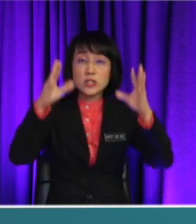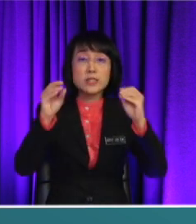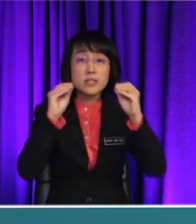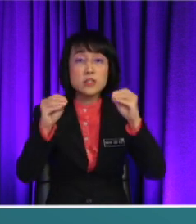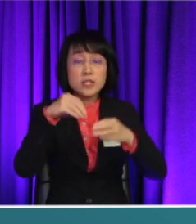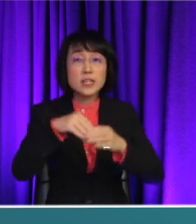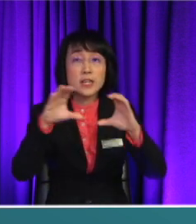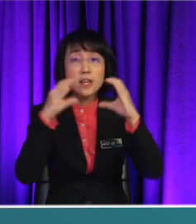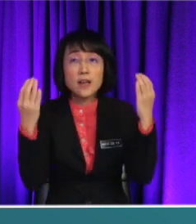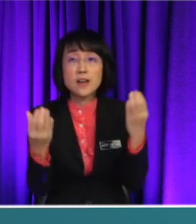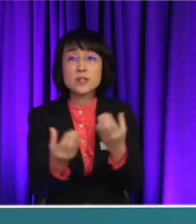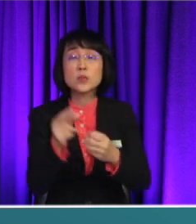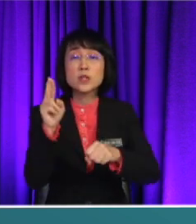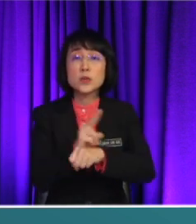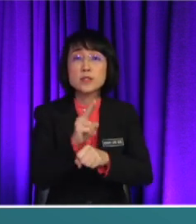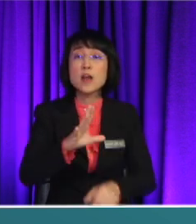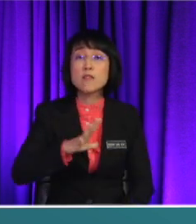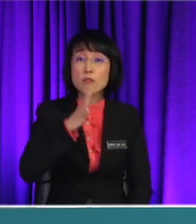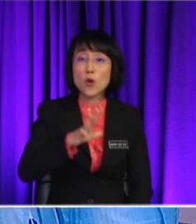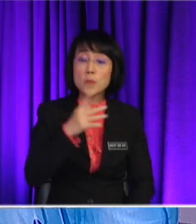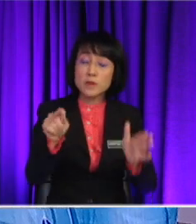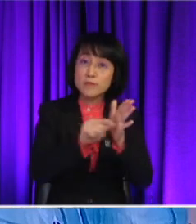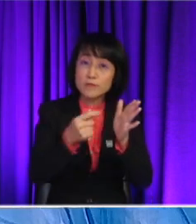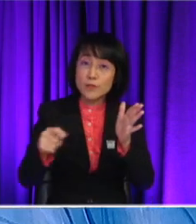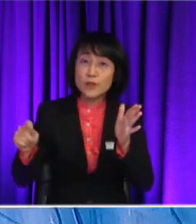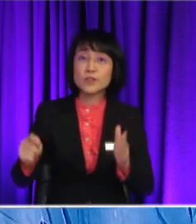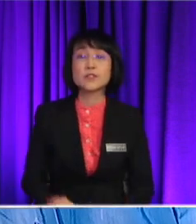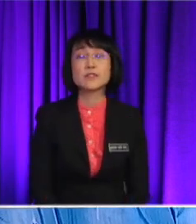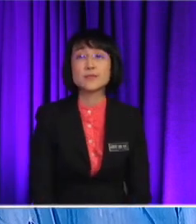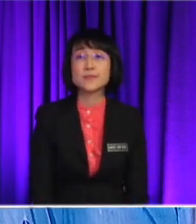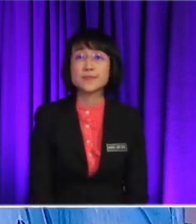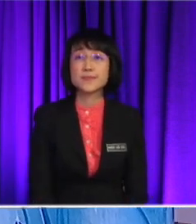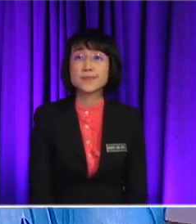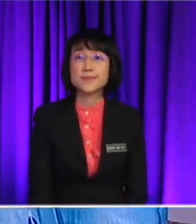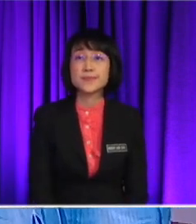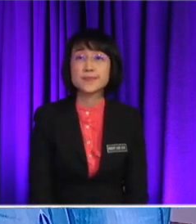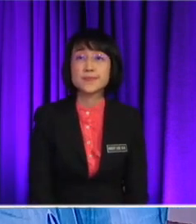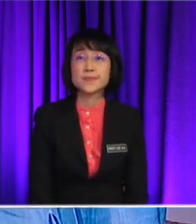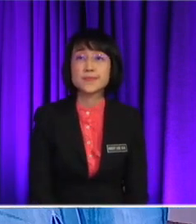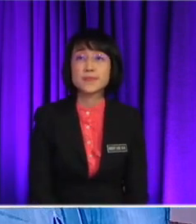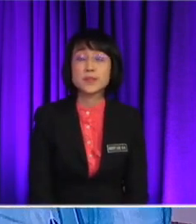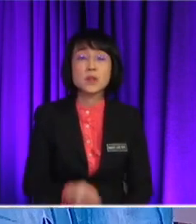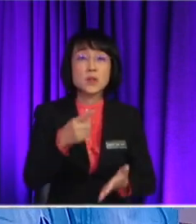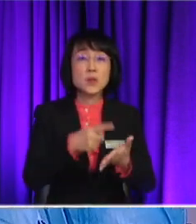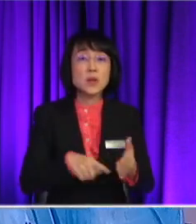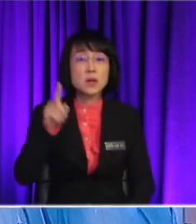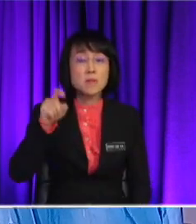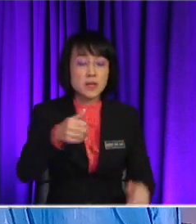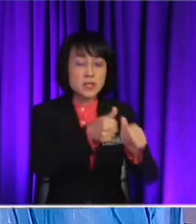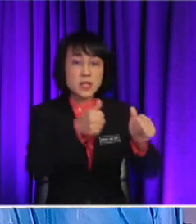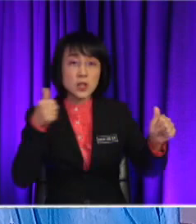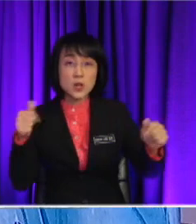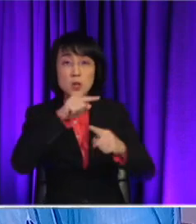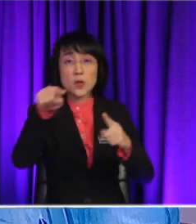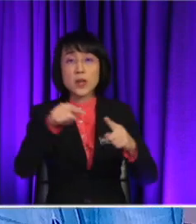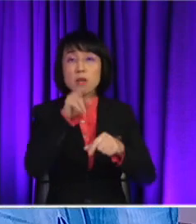We will use formal tones instead of informal ones So what you should avoid when you are using formal